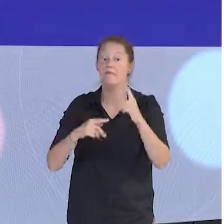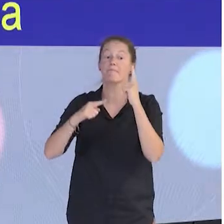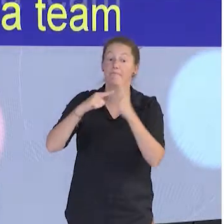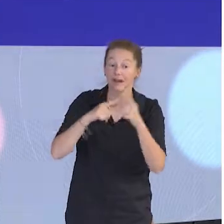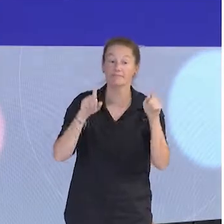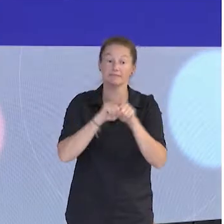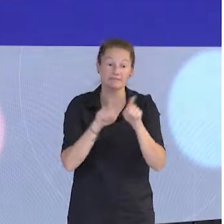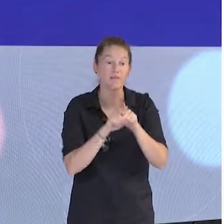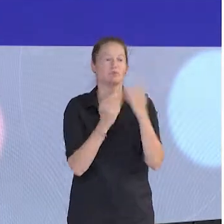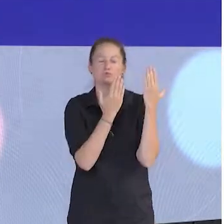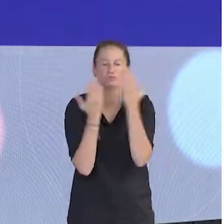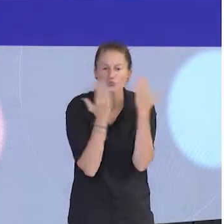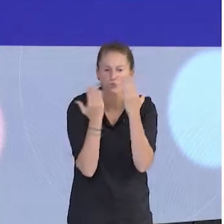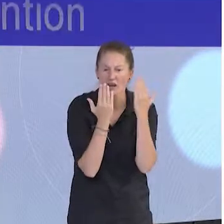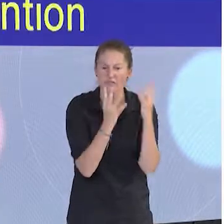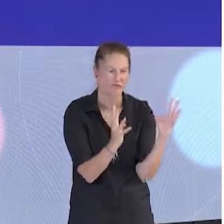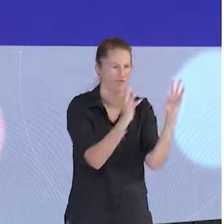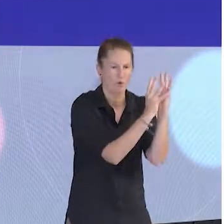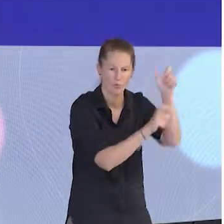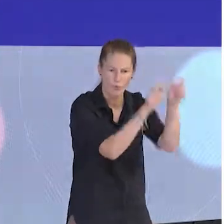even mention their names. Thank you. Susanna.